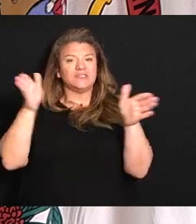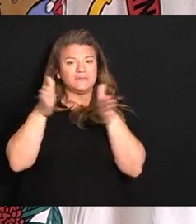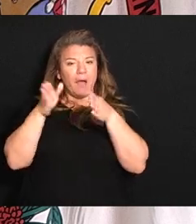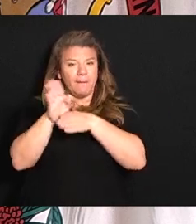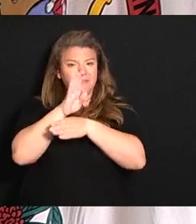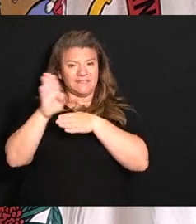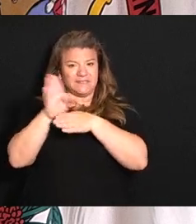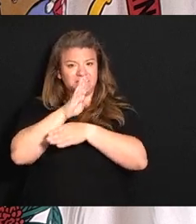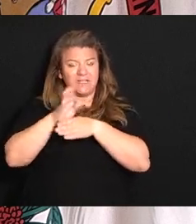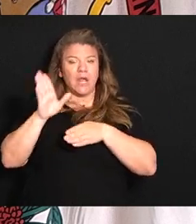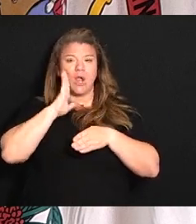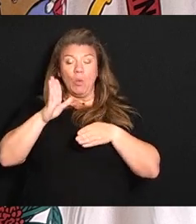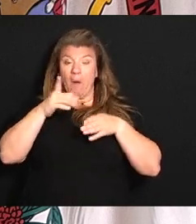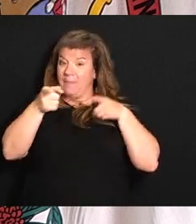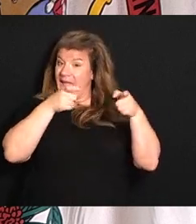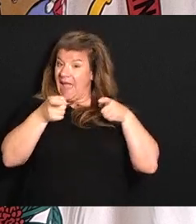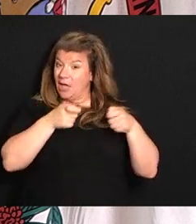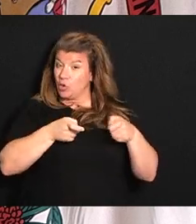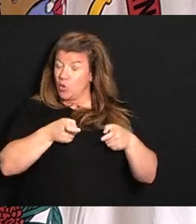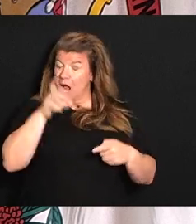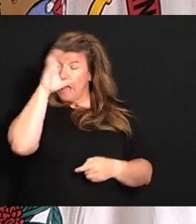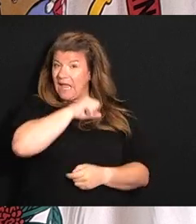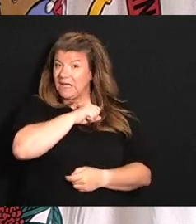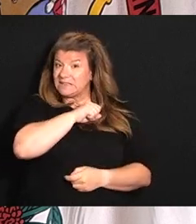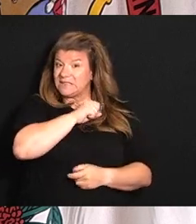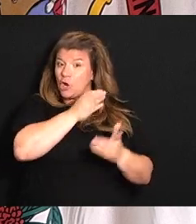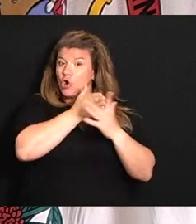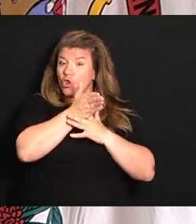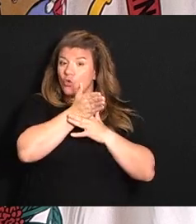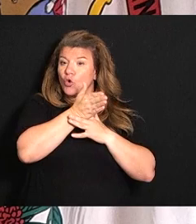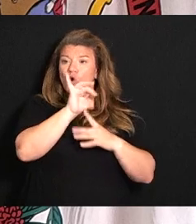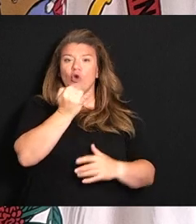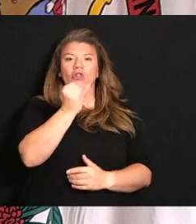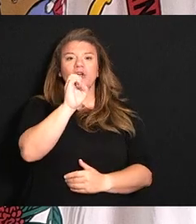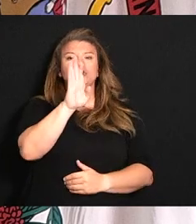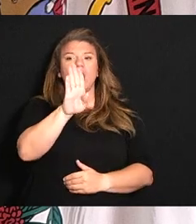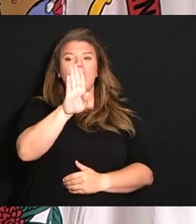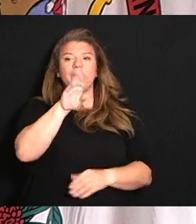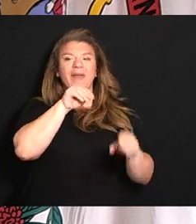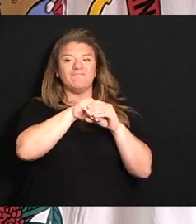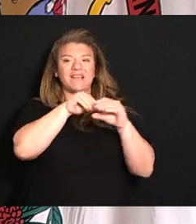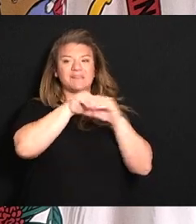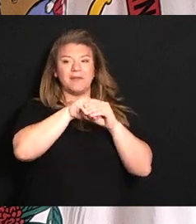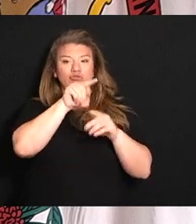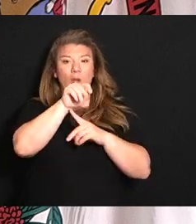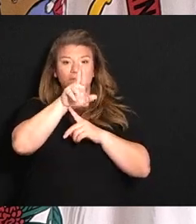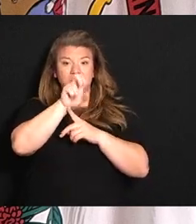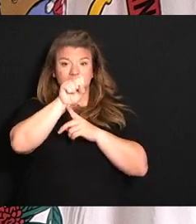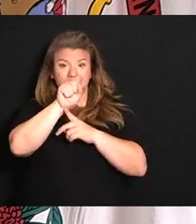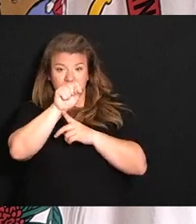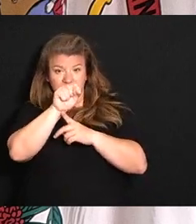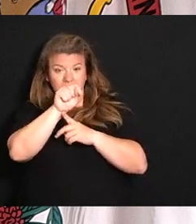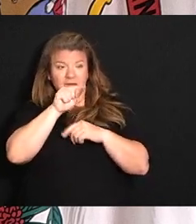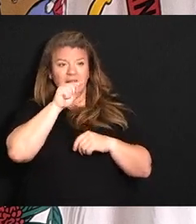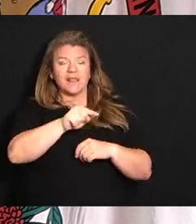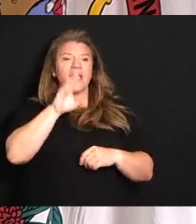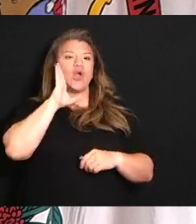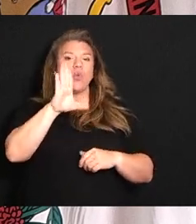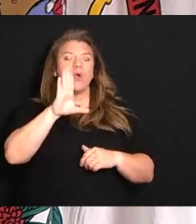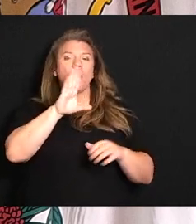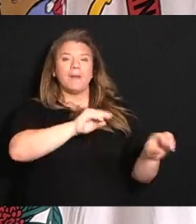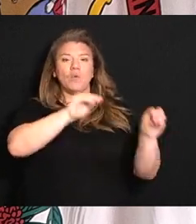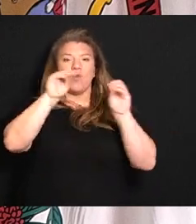And it'll be handled, I guess, through the Job Investment Trust, and that will be moving to